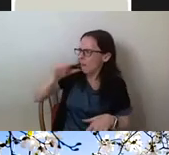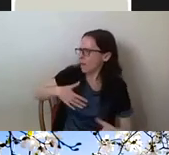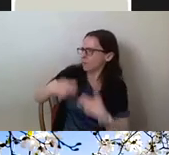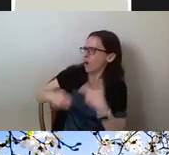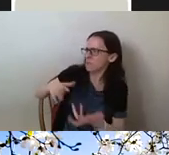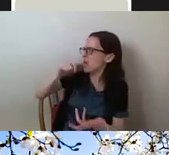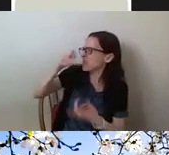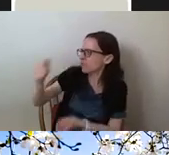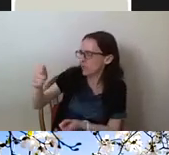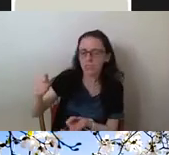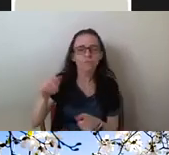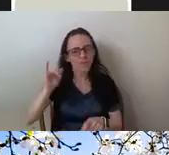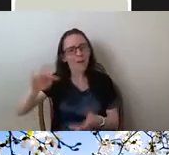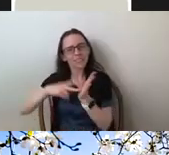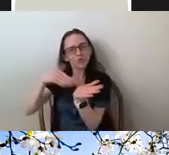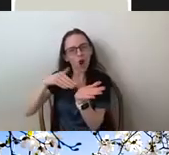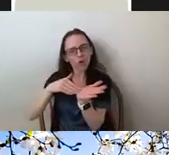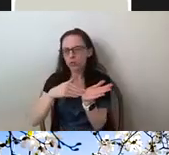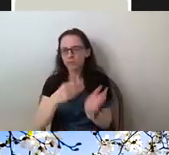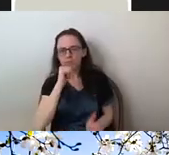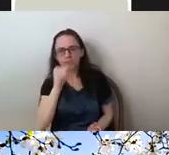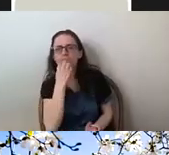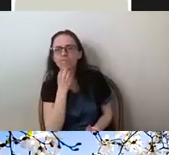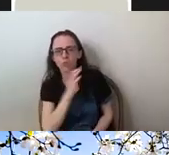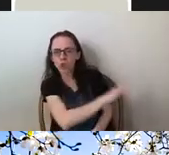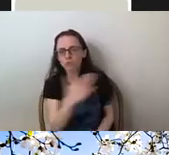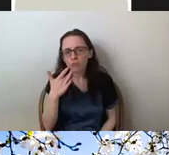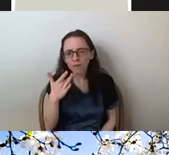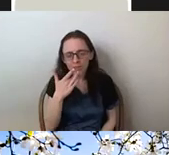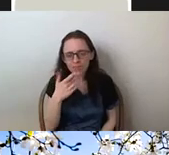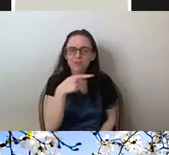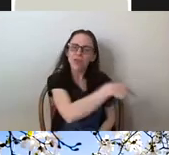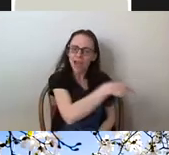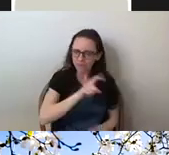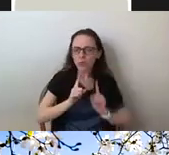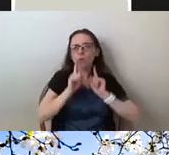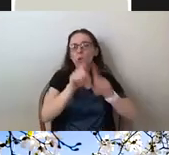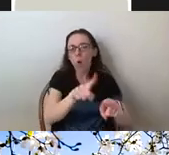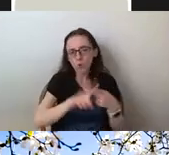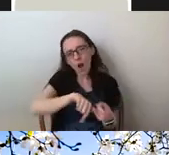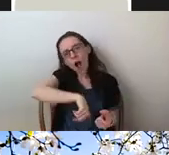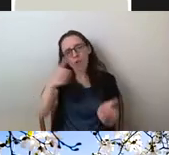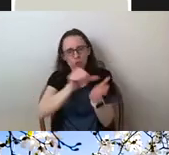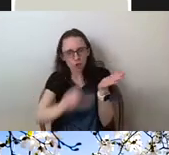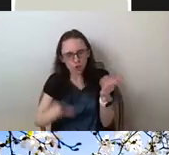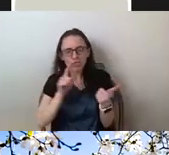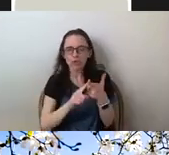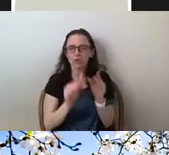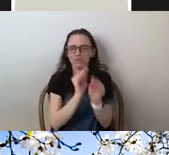her preferences and she shortly had to go in with another surgeon to receive a revision to this botched surgery.